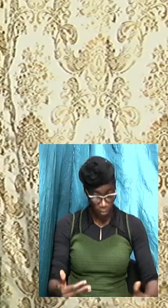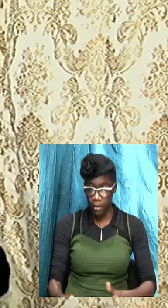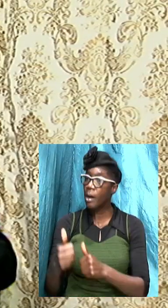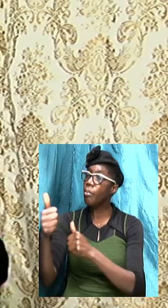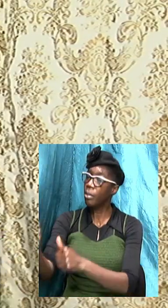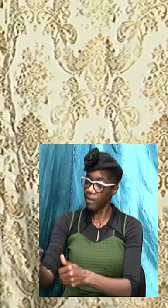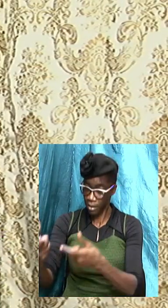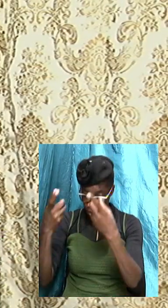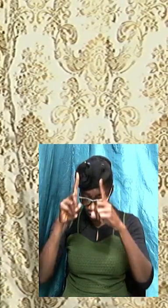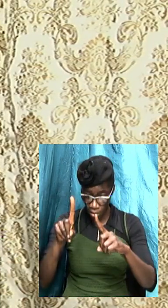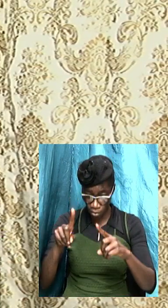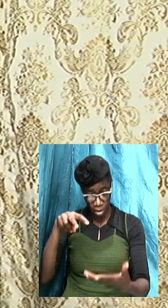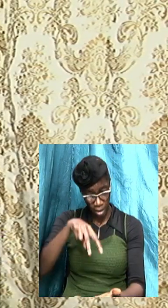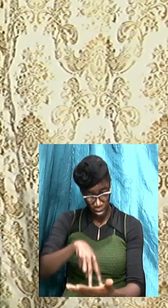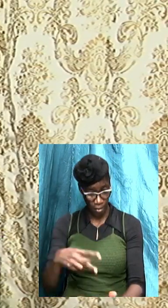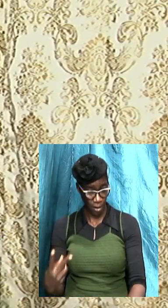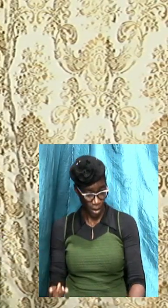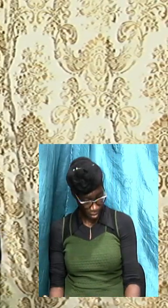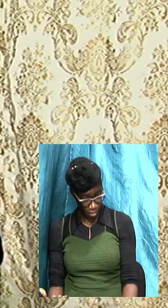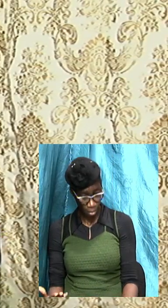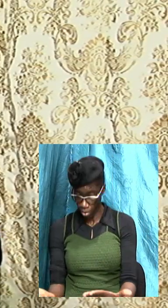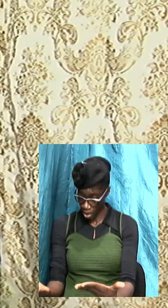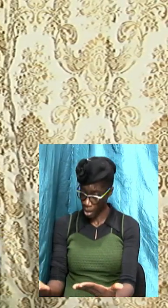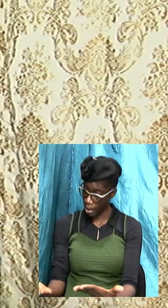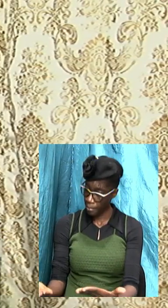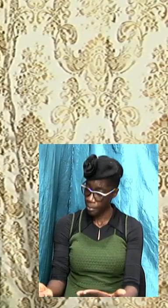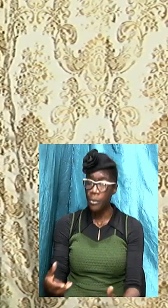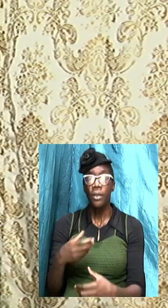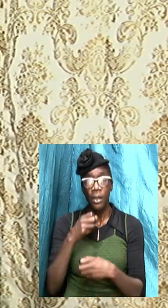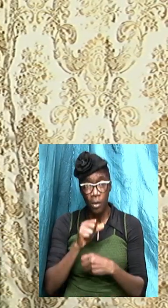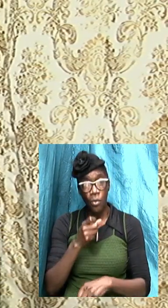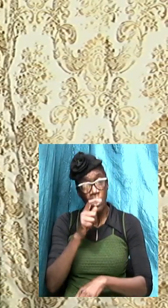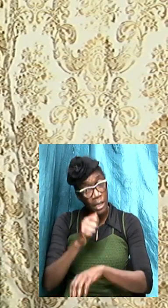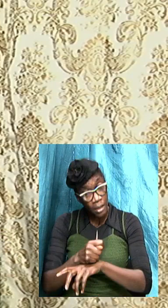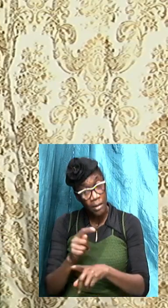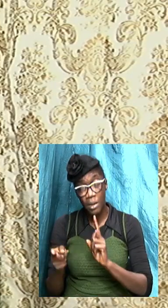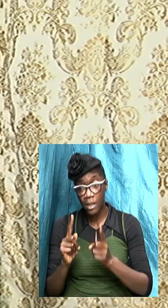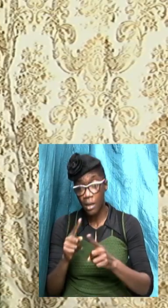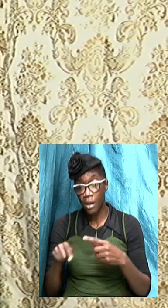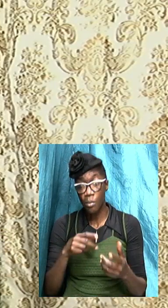doctrine it stands up because the Old Testament talk about Jesus